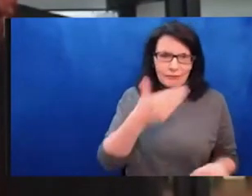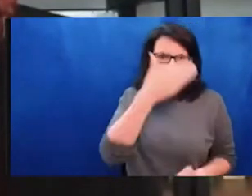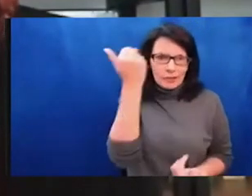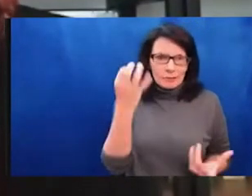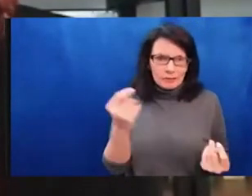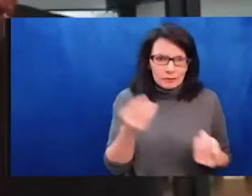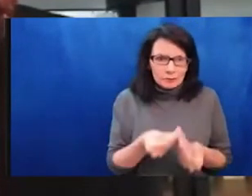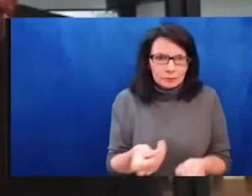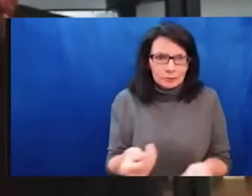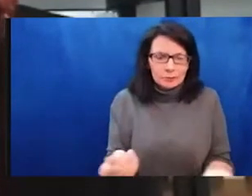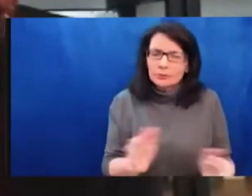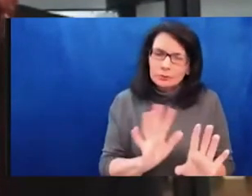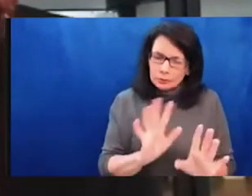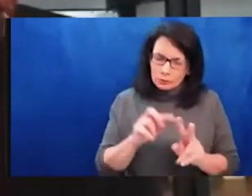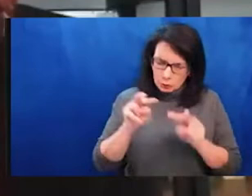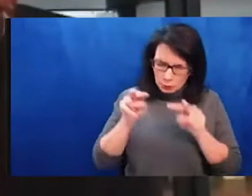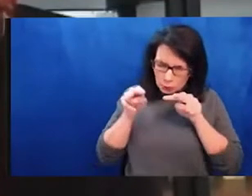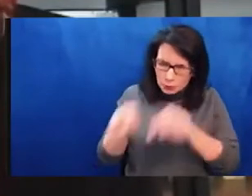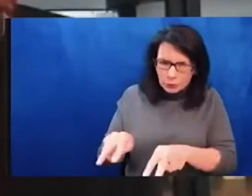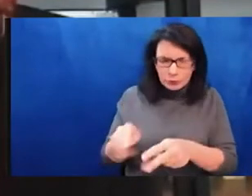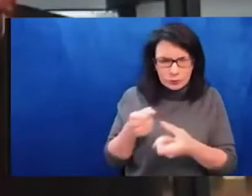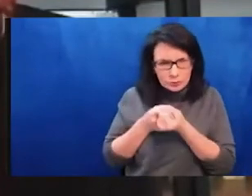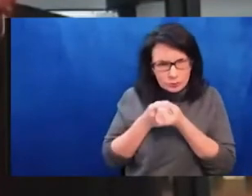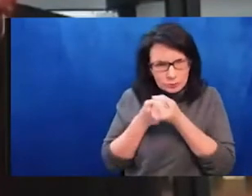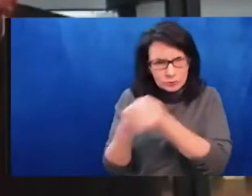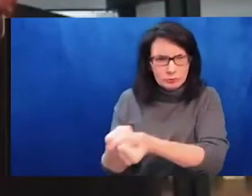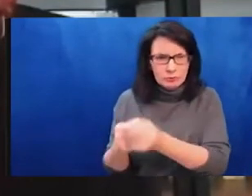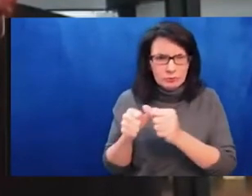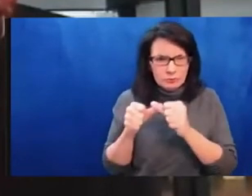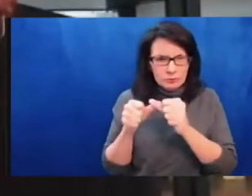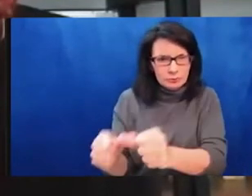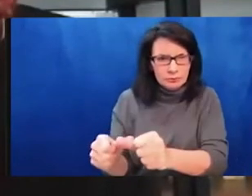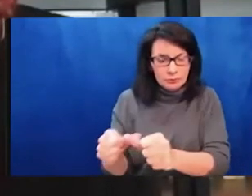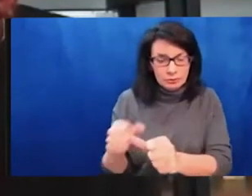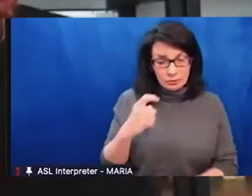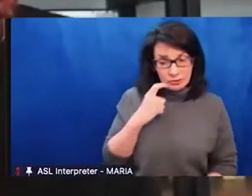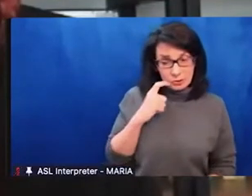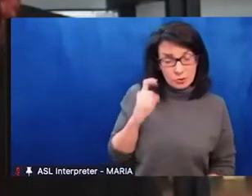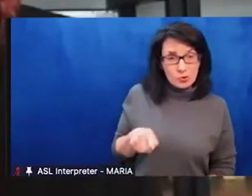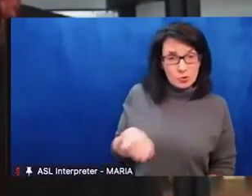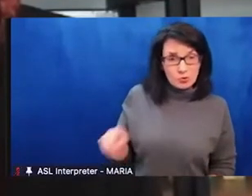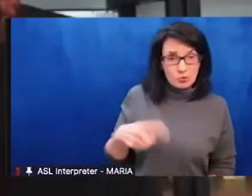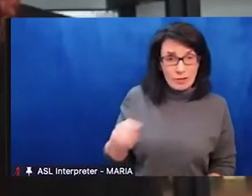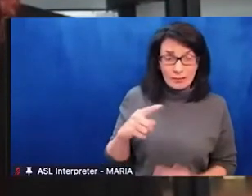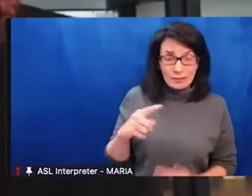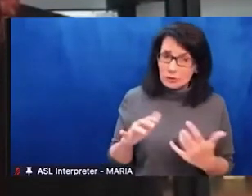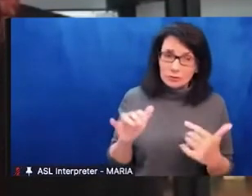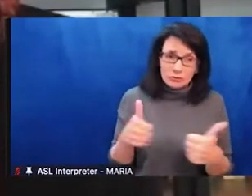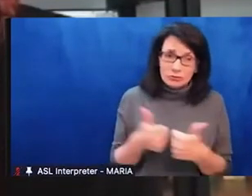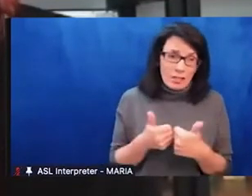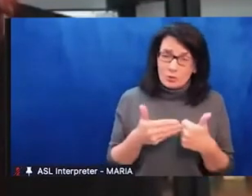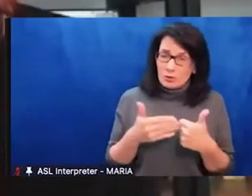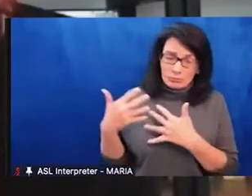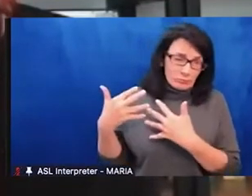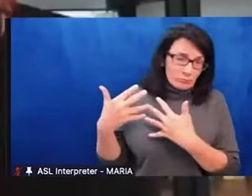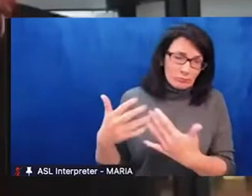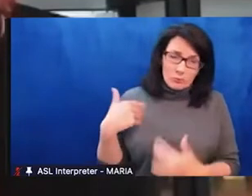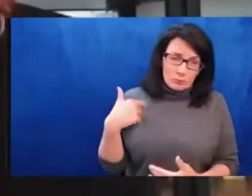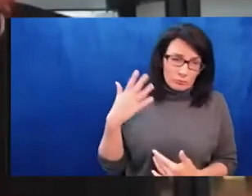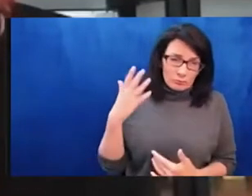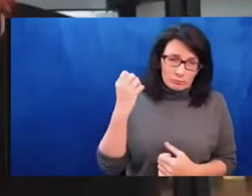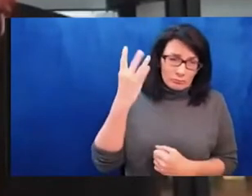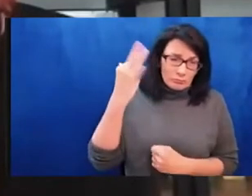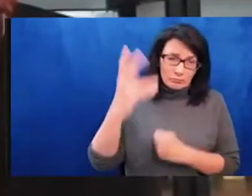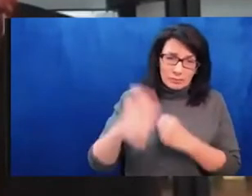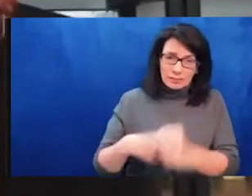not a sprint, and that, um, this really needs not to be a conflict of the month club that the American, uh, public and